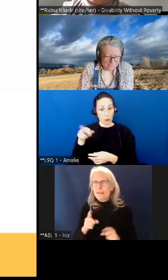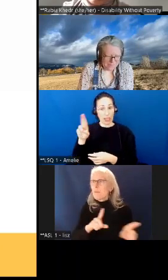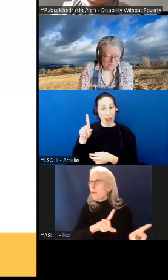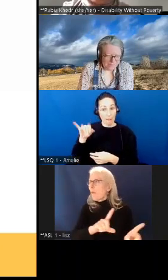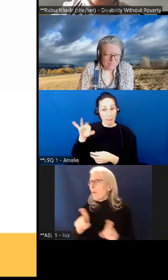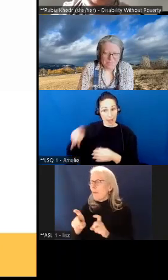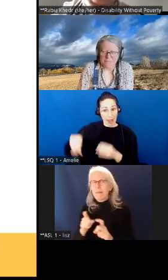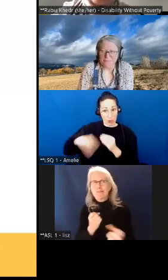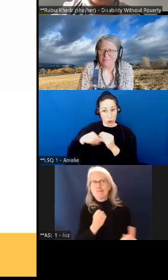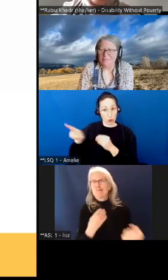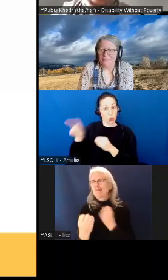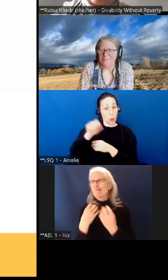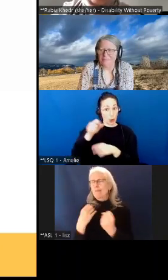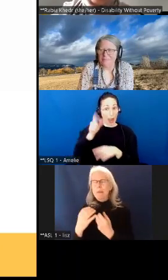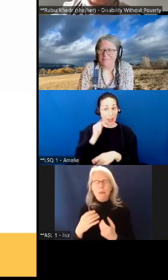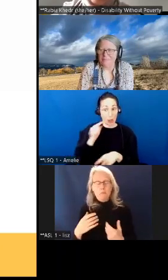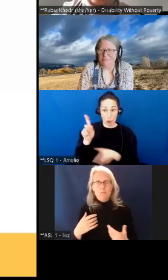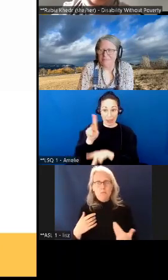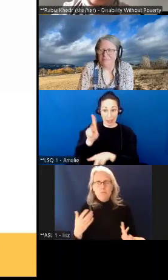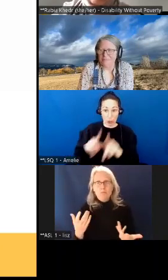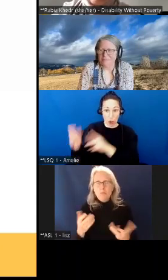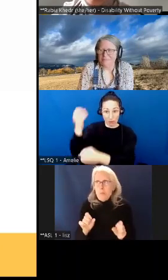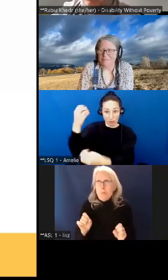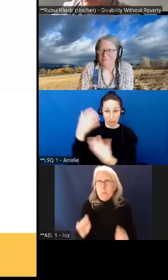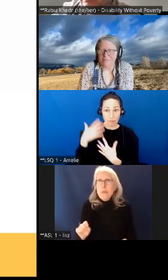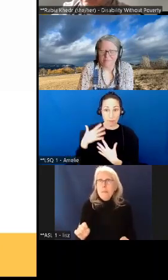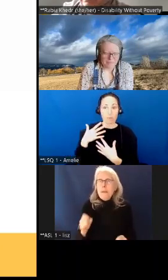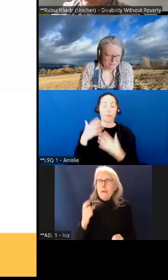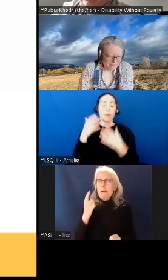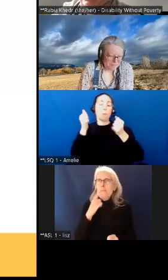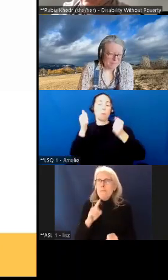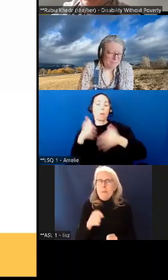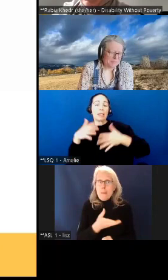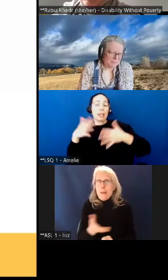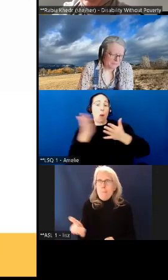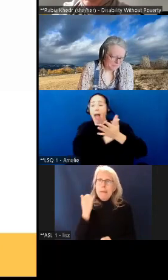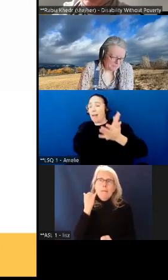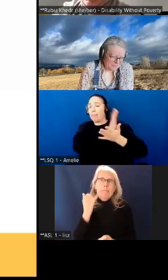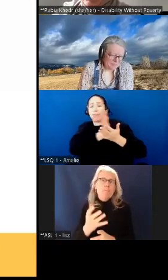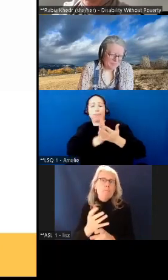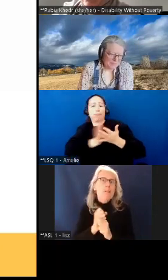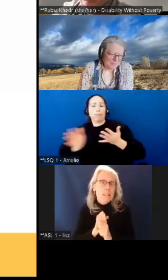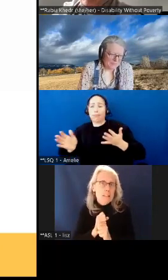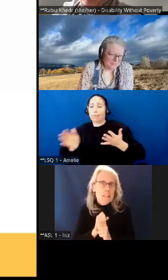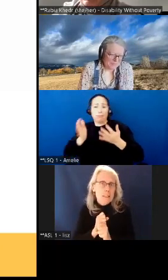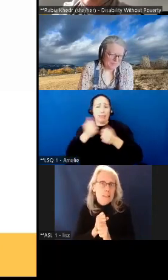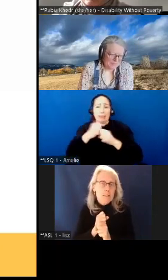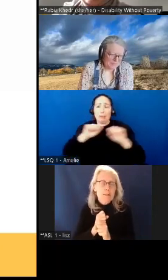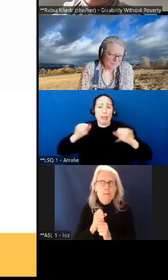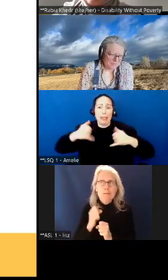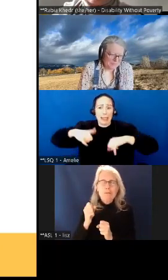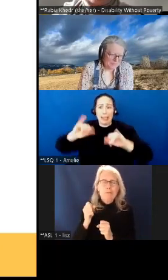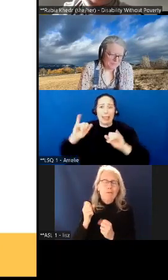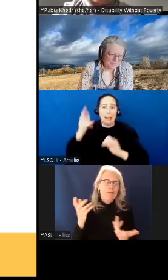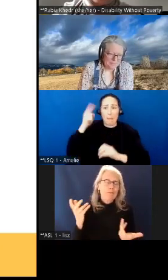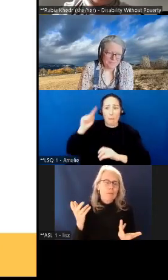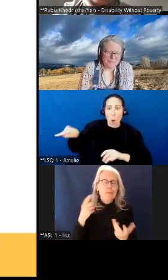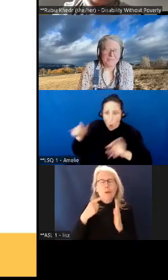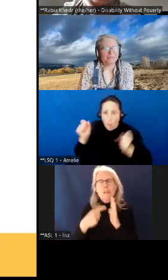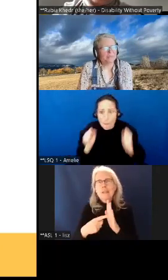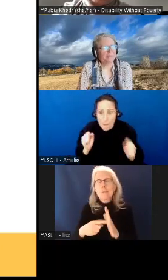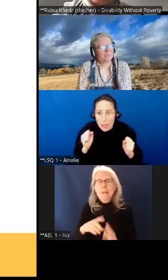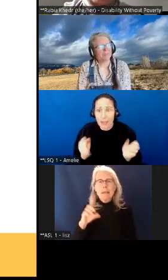the endless possibilities that would be available to them like for example a well organized and funded